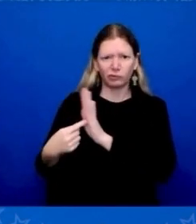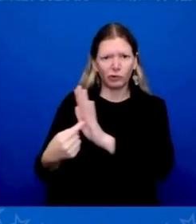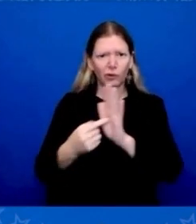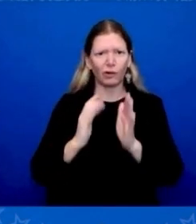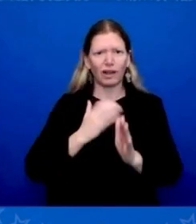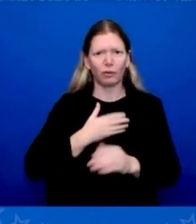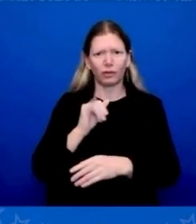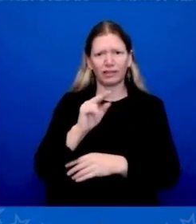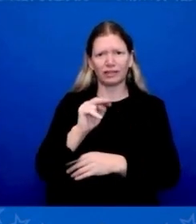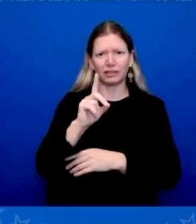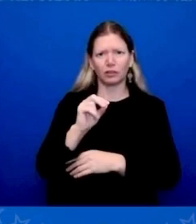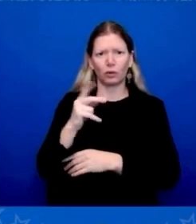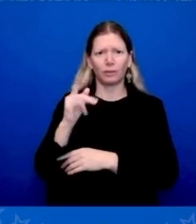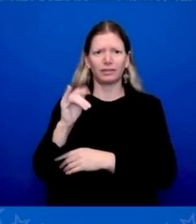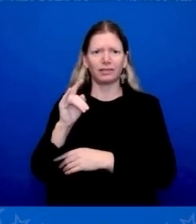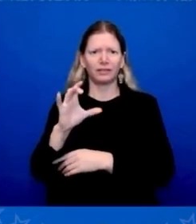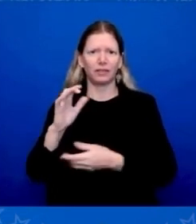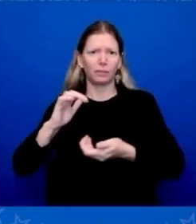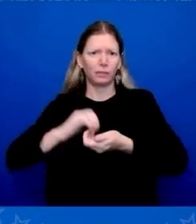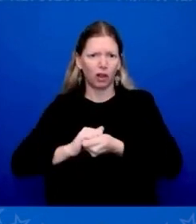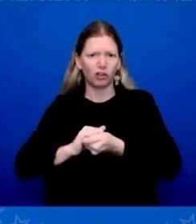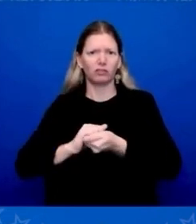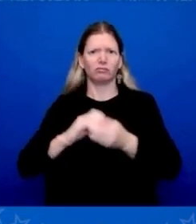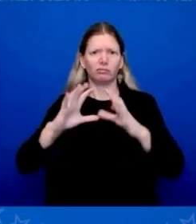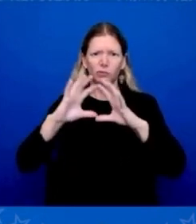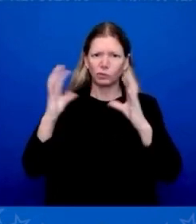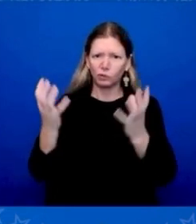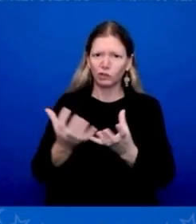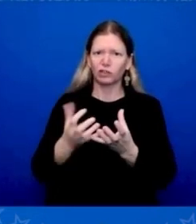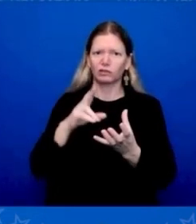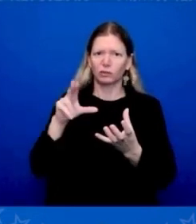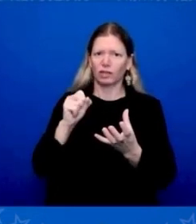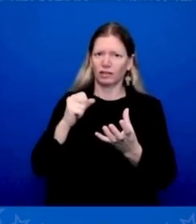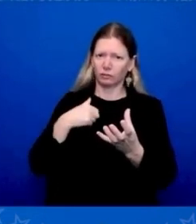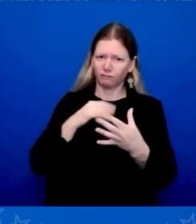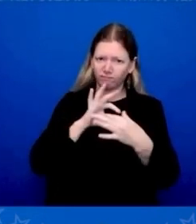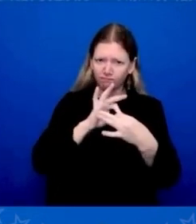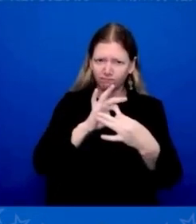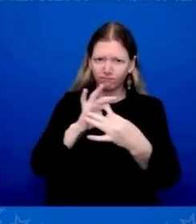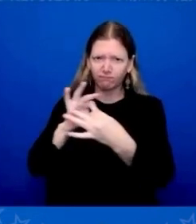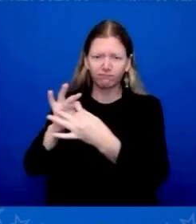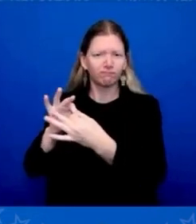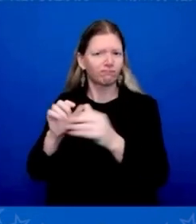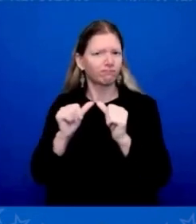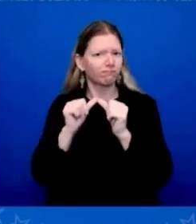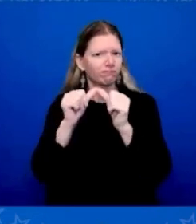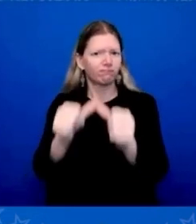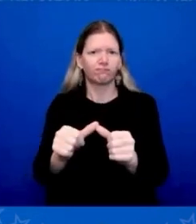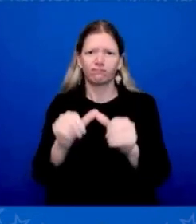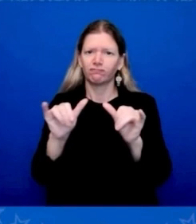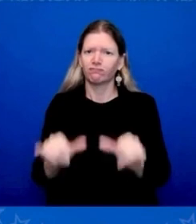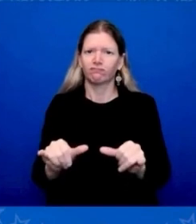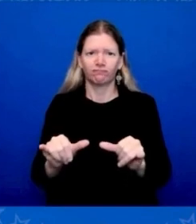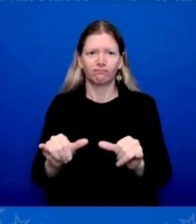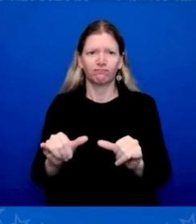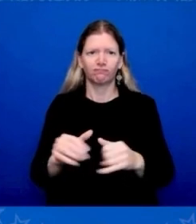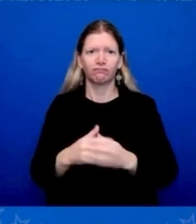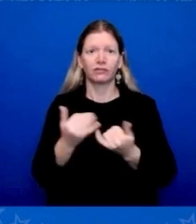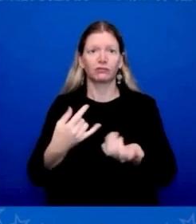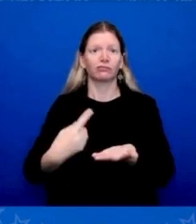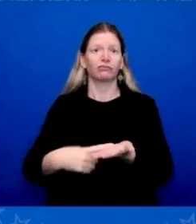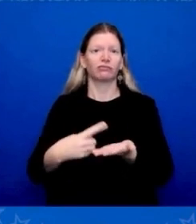anywhere. Now, let me also speak to a significant business we got done in India during the G20 Summit.